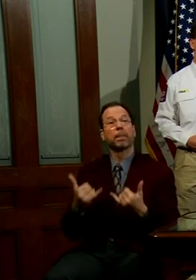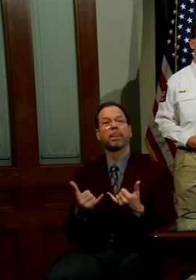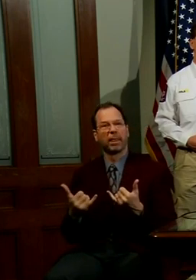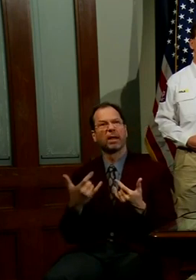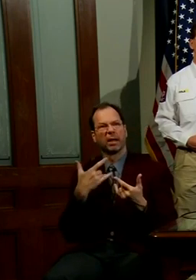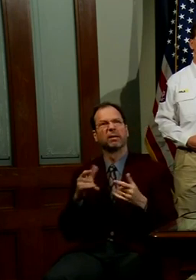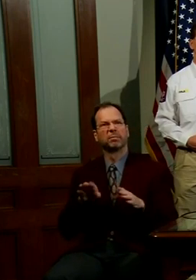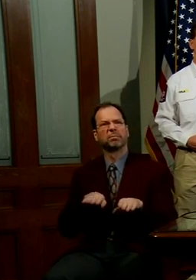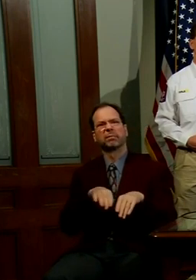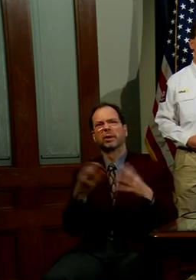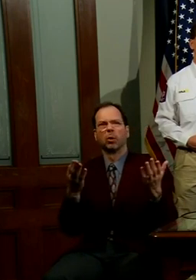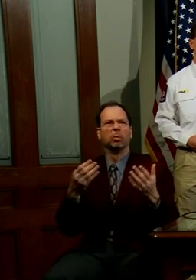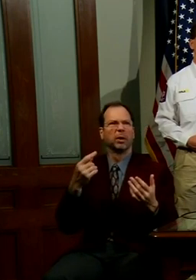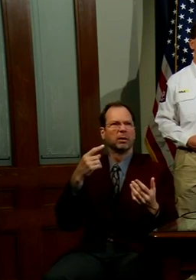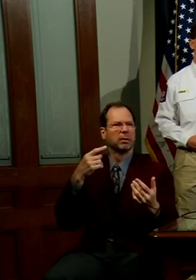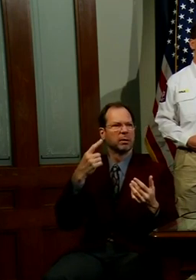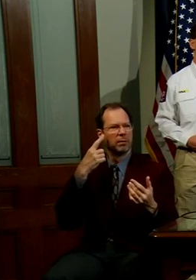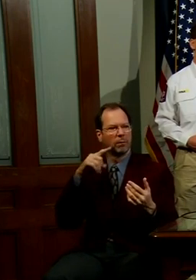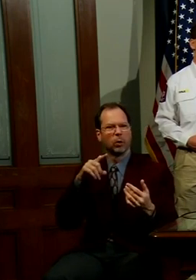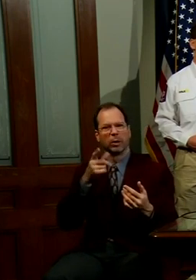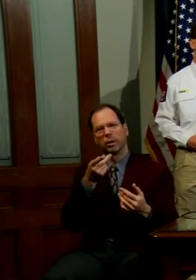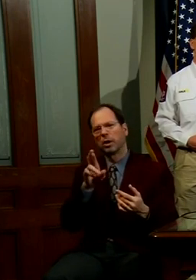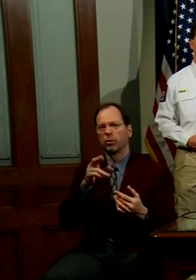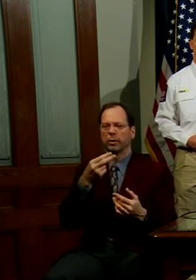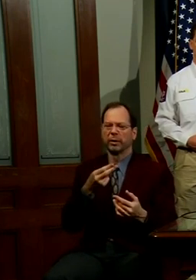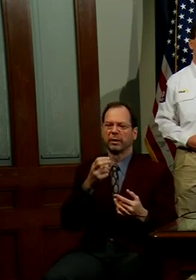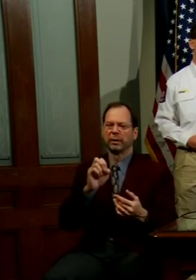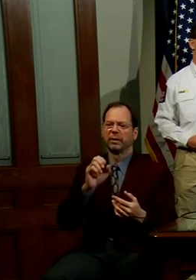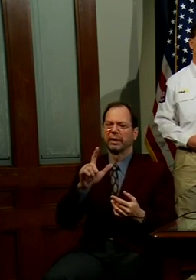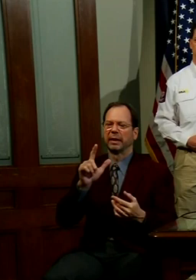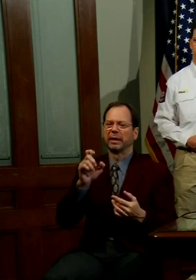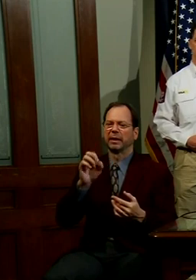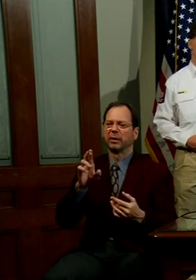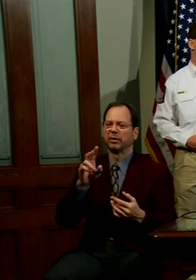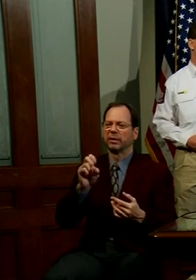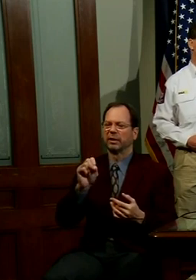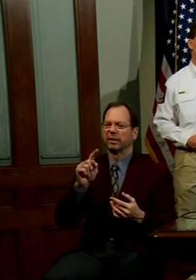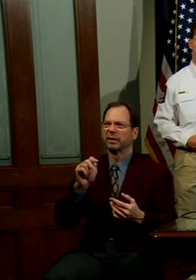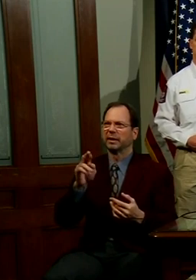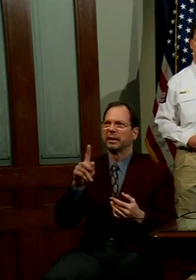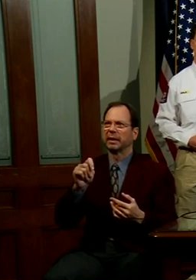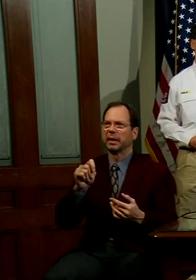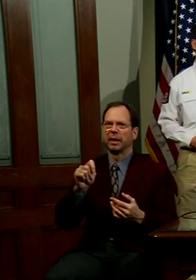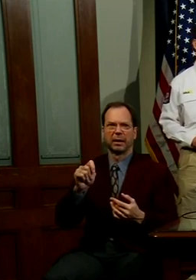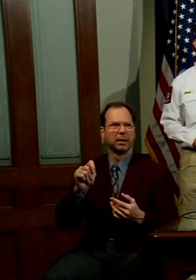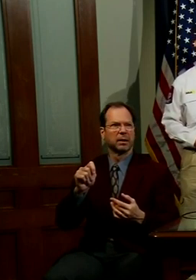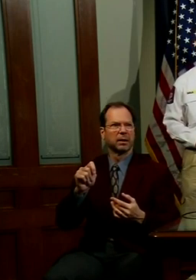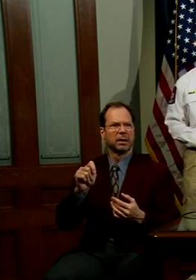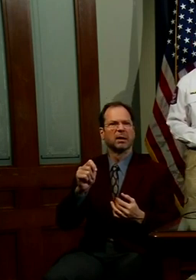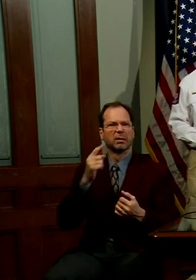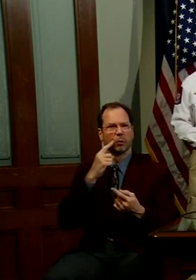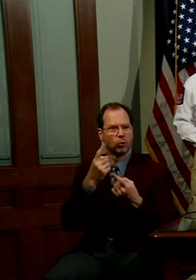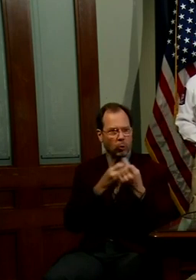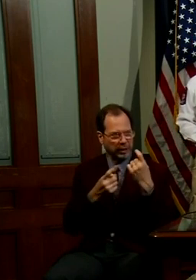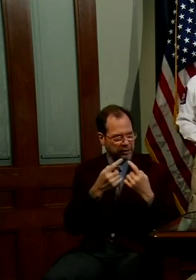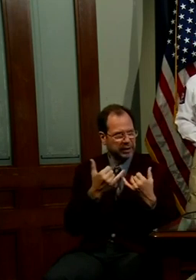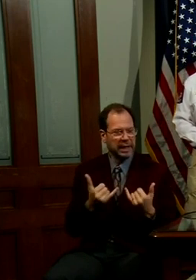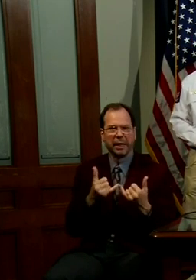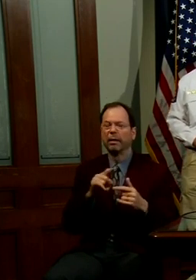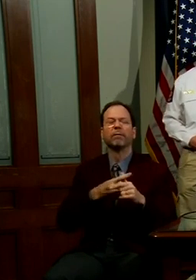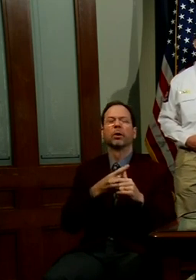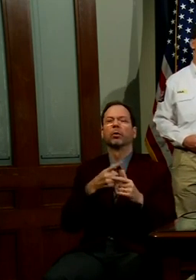up for Dr. Hellerstedt. Say it again, questions? Okay, for questions at this time?